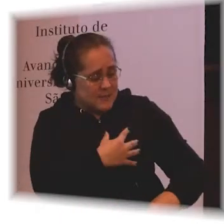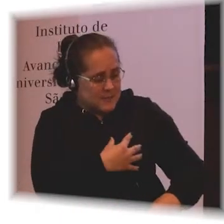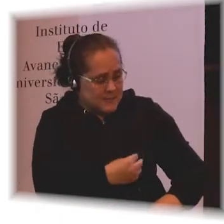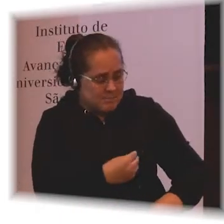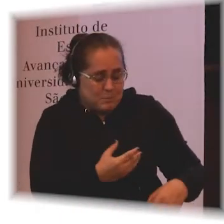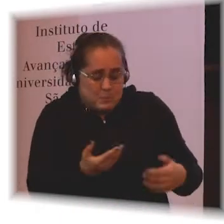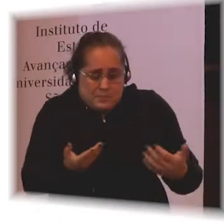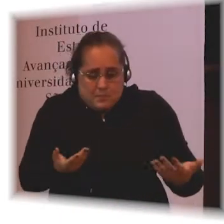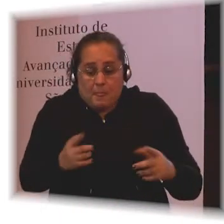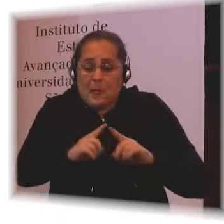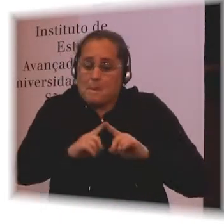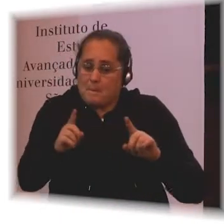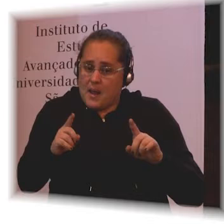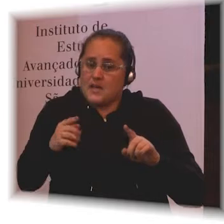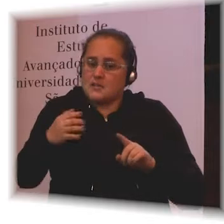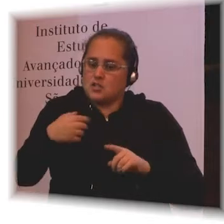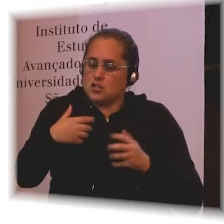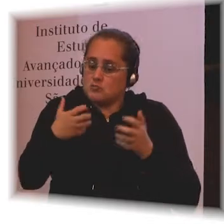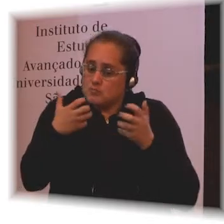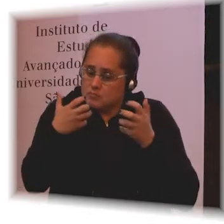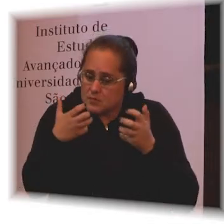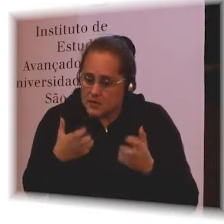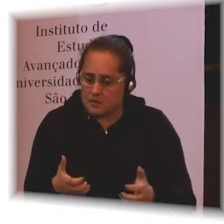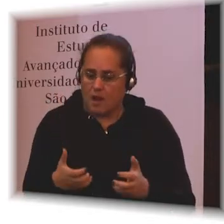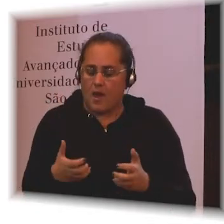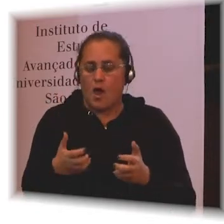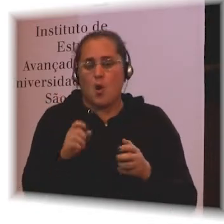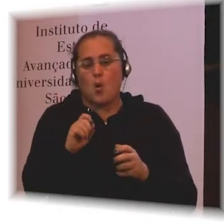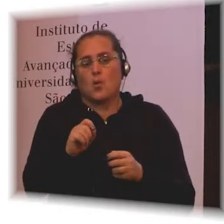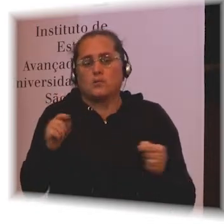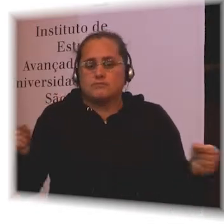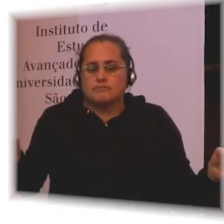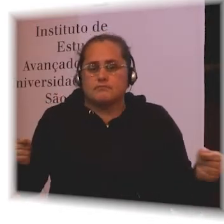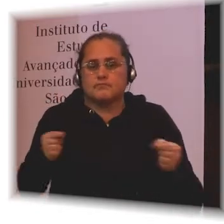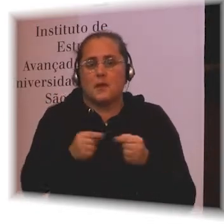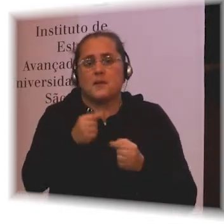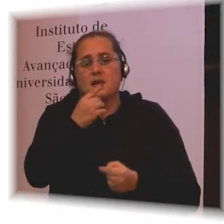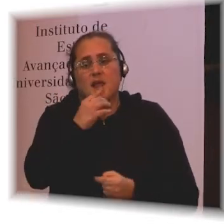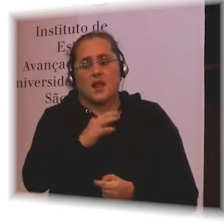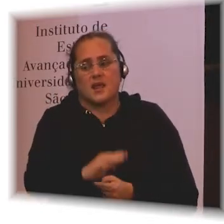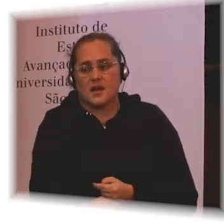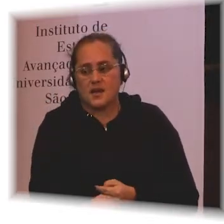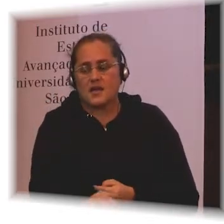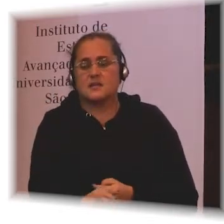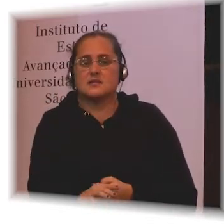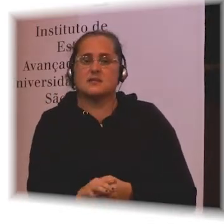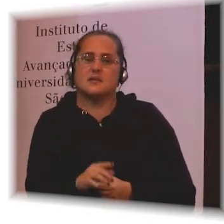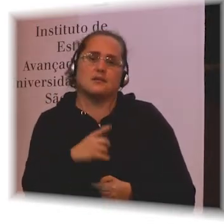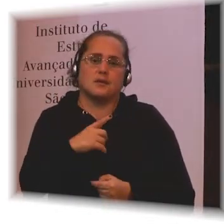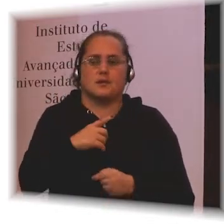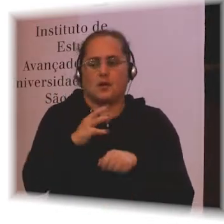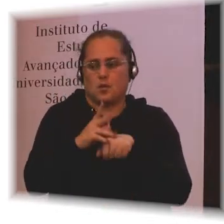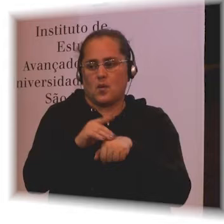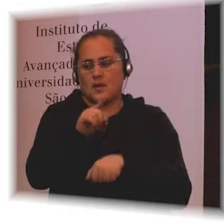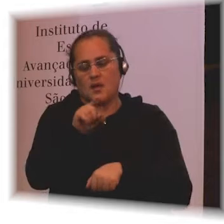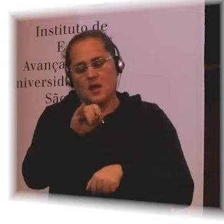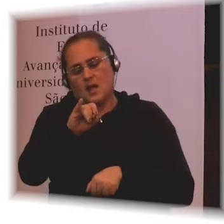to adapt this program for the children with congenital Zika syndrome, because the two conditions are very similar.